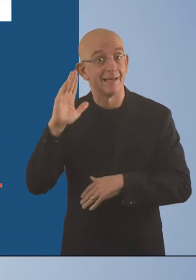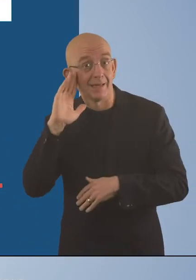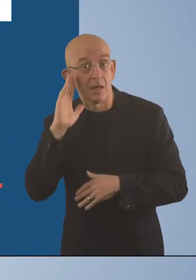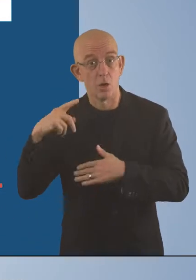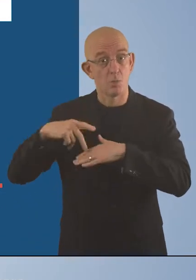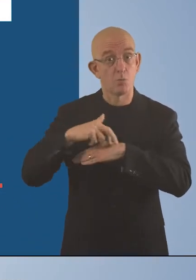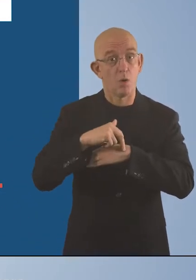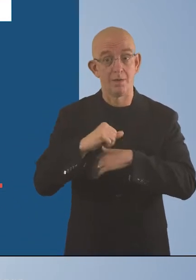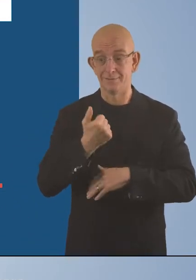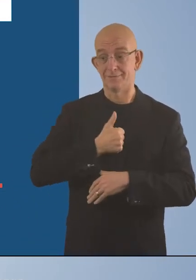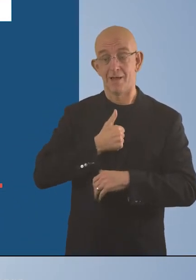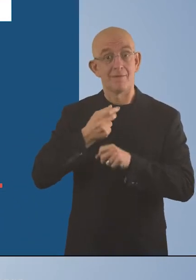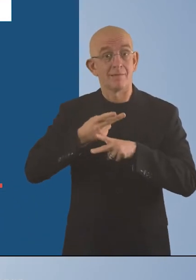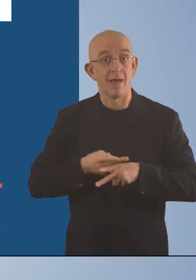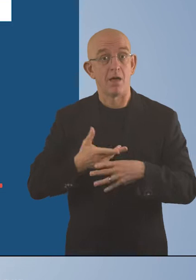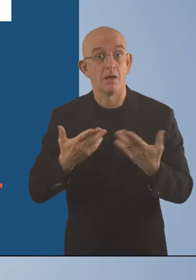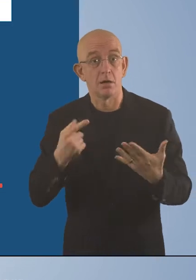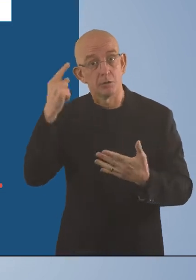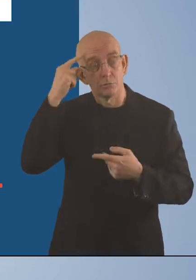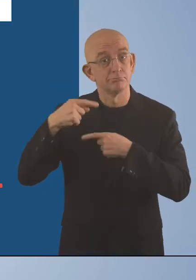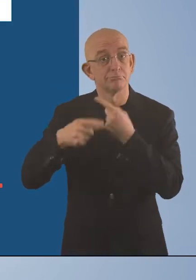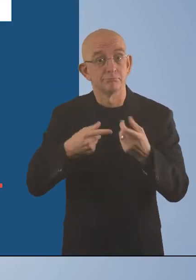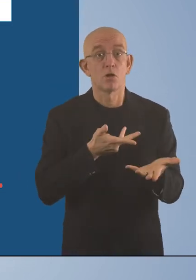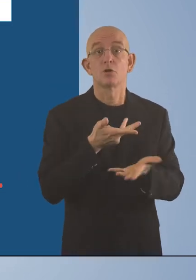walking, self-care, cognition, and communication.